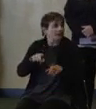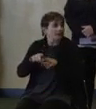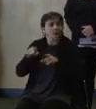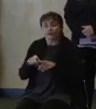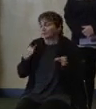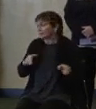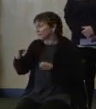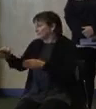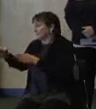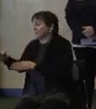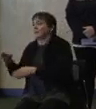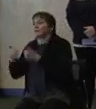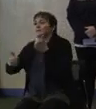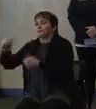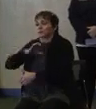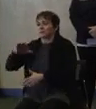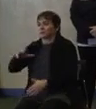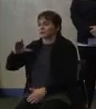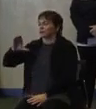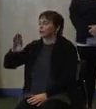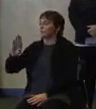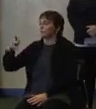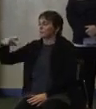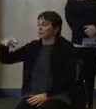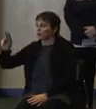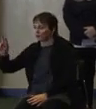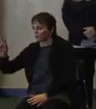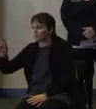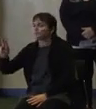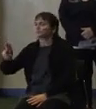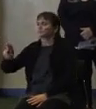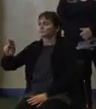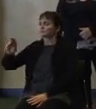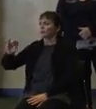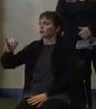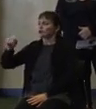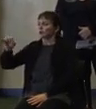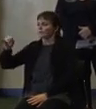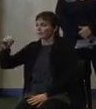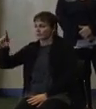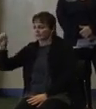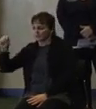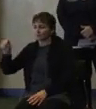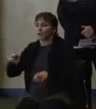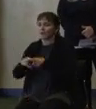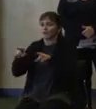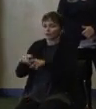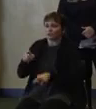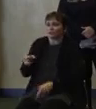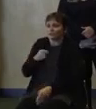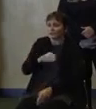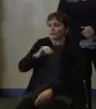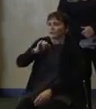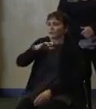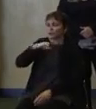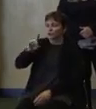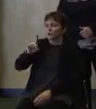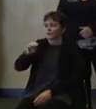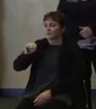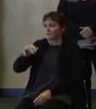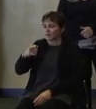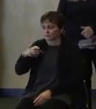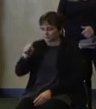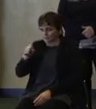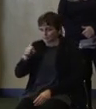Fiordaliso. And to Pat's left, the Director of the Office of Homeland Security and Preparedness, Jared Maples. So we have had quite a